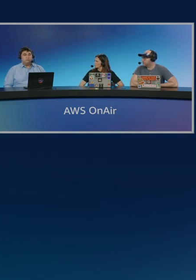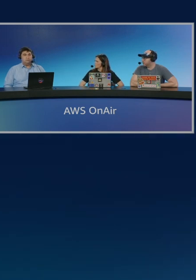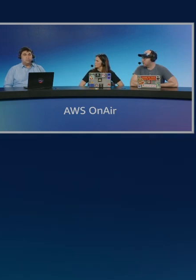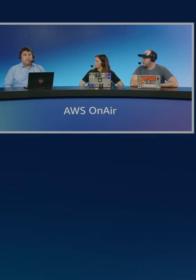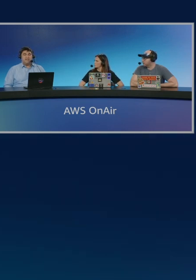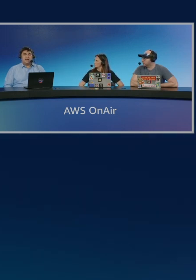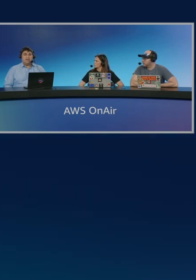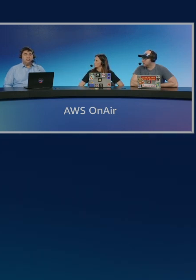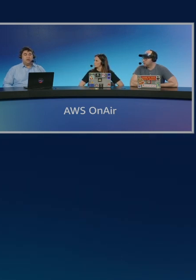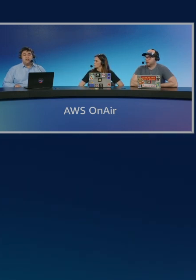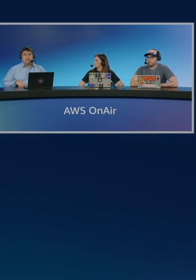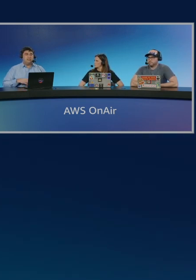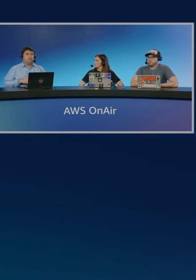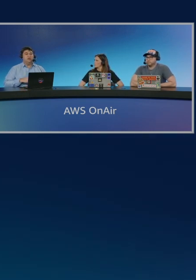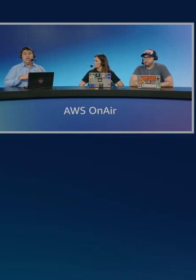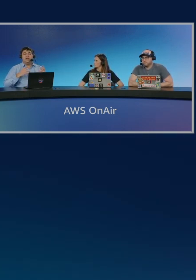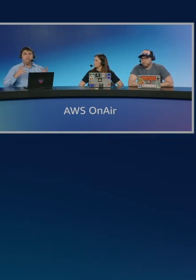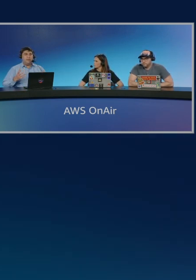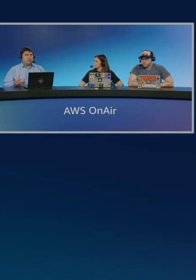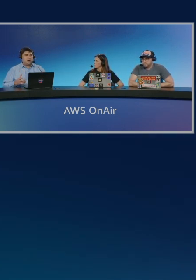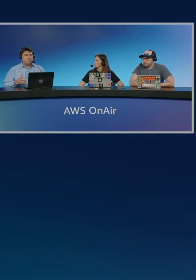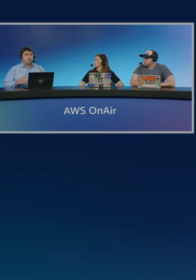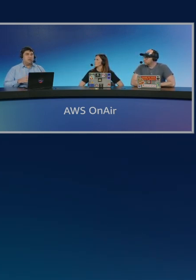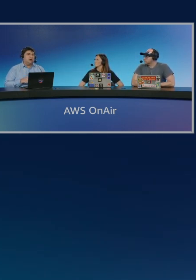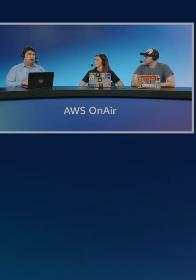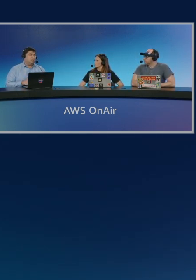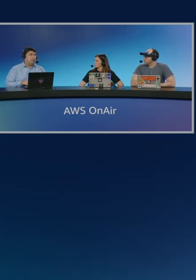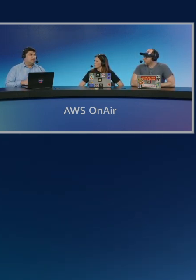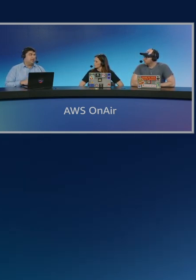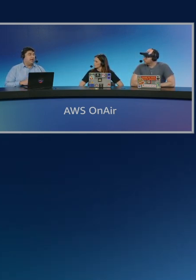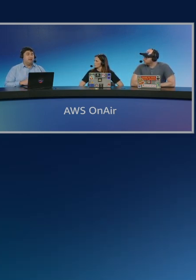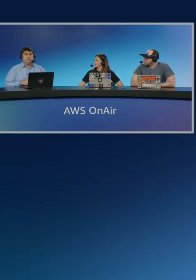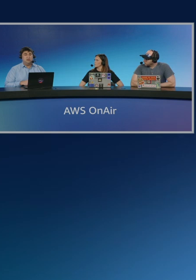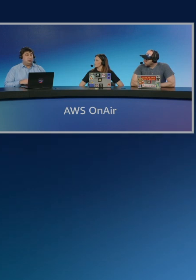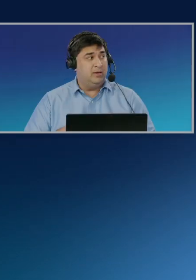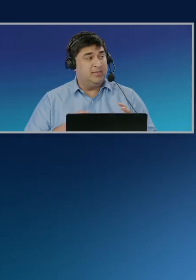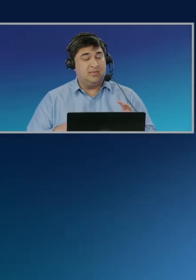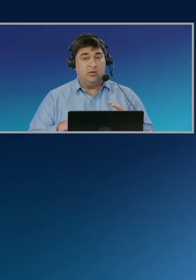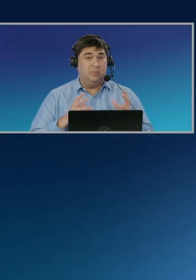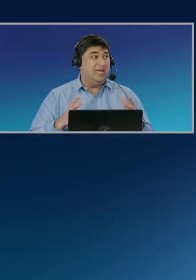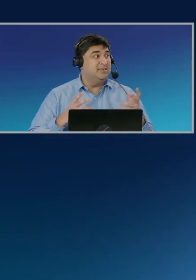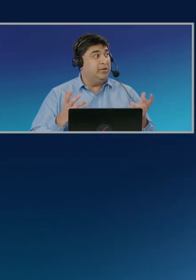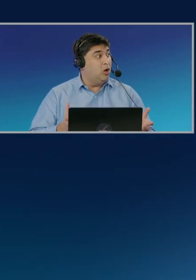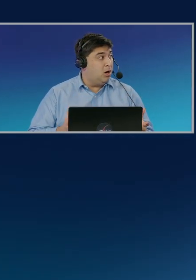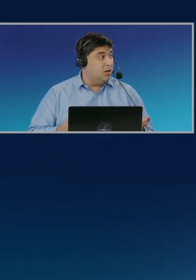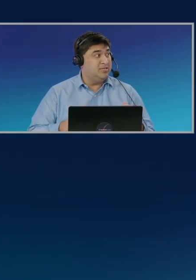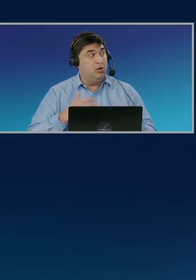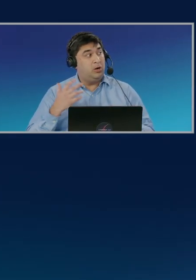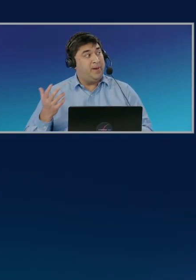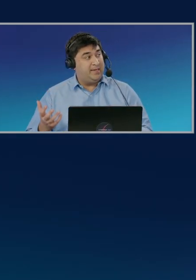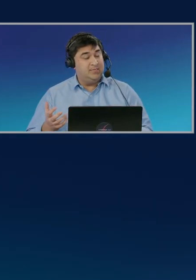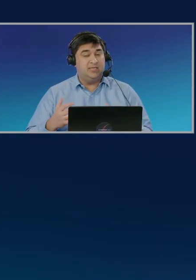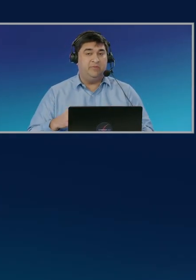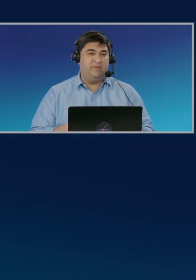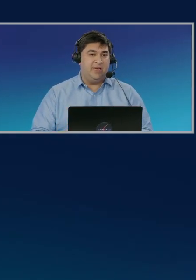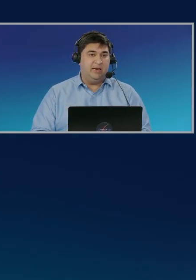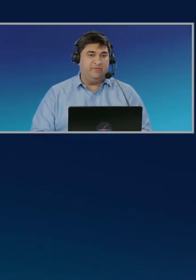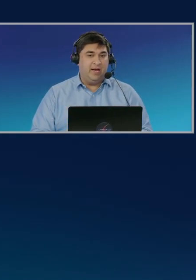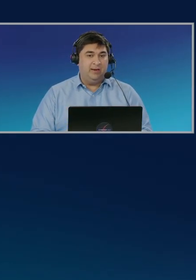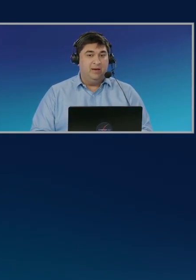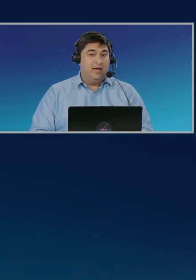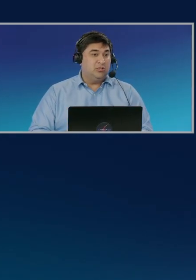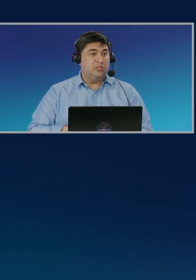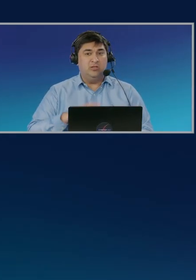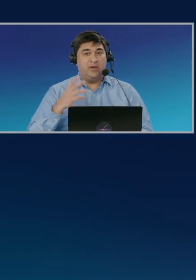something's going wrong. Exactly. So it's related metrics, which are an anomalous state. It's anomalies and logs and log patterns that we have